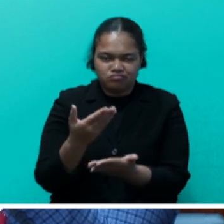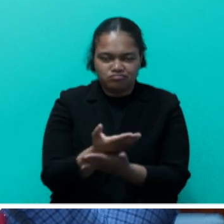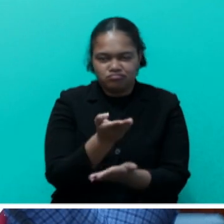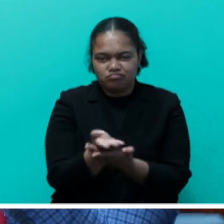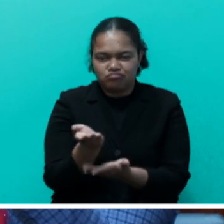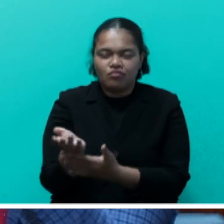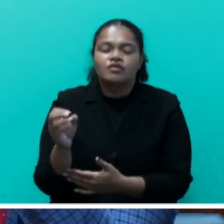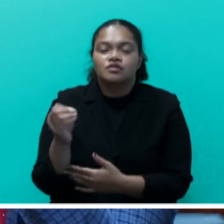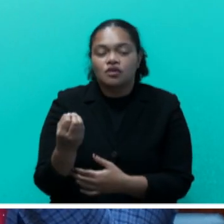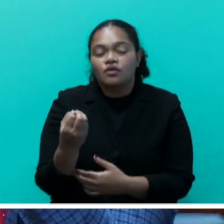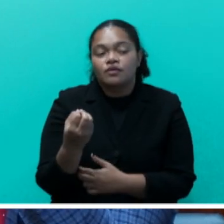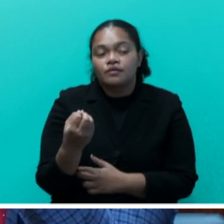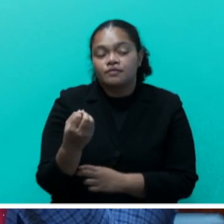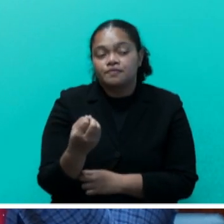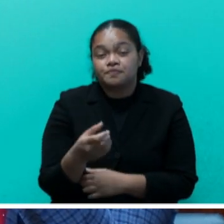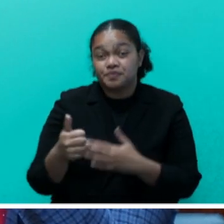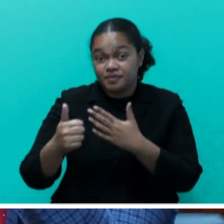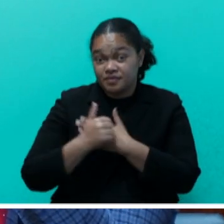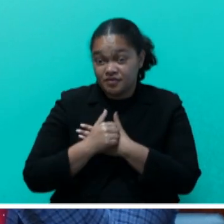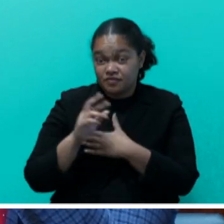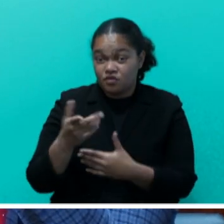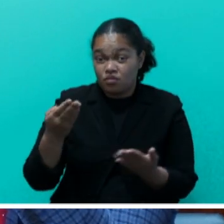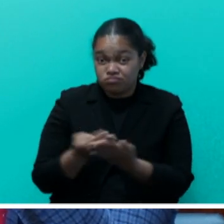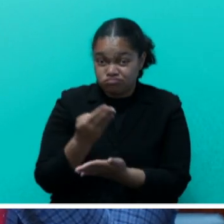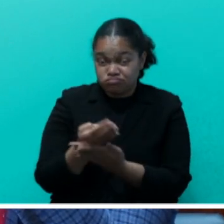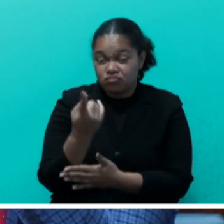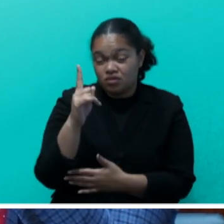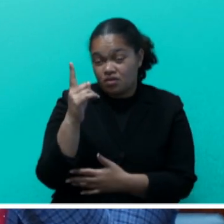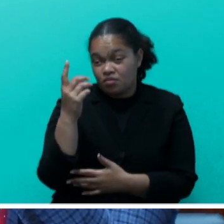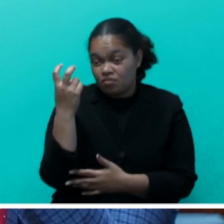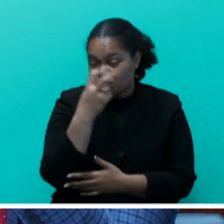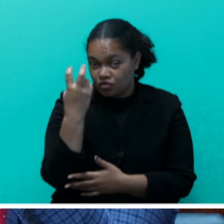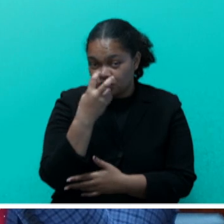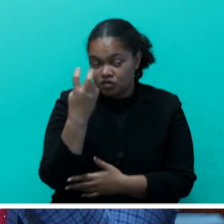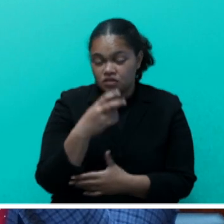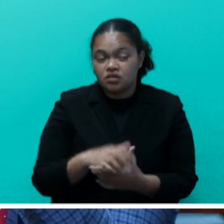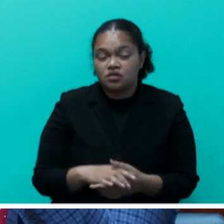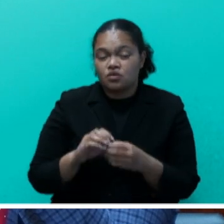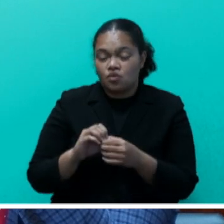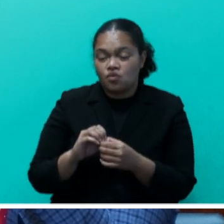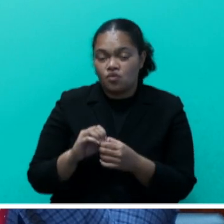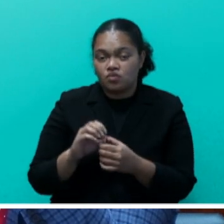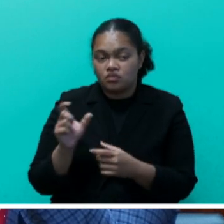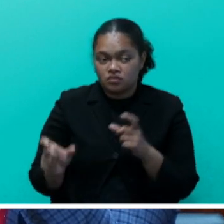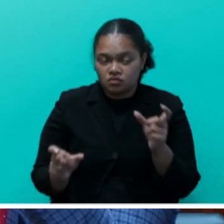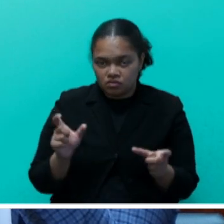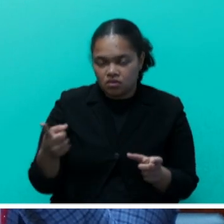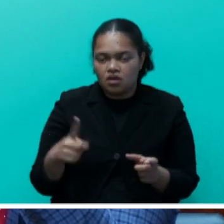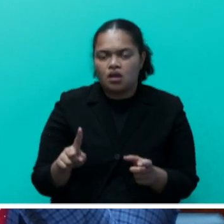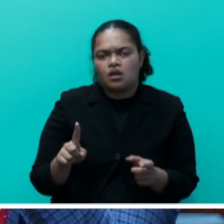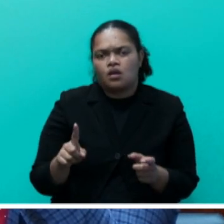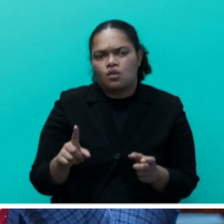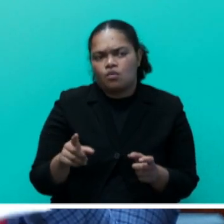First and foremost, the safety of small boats and monitoring, as with the boat owners and boat masters, if they are